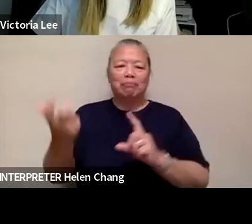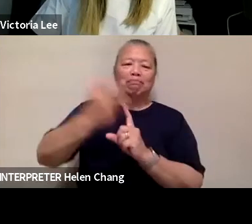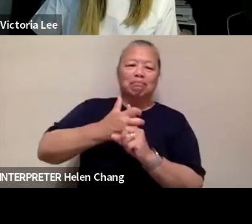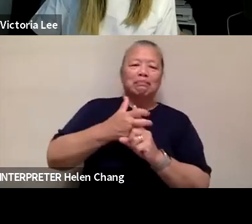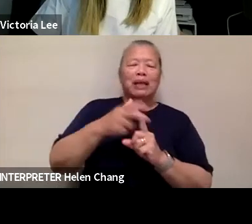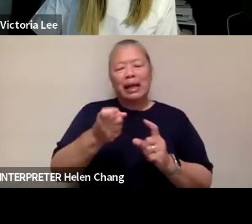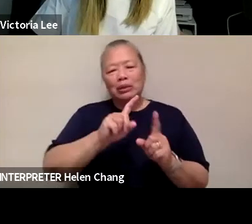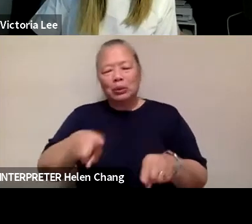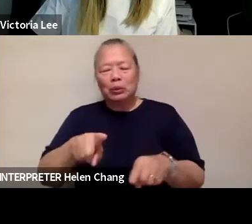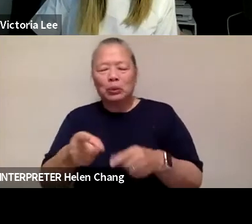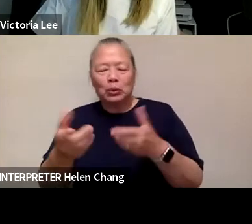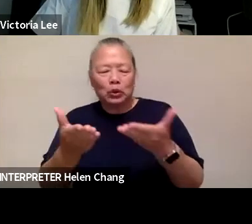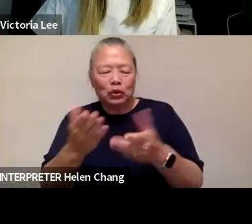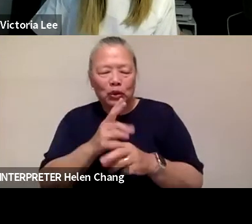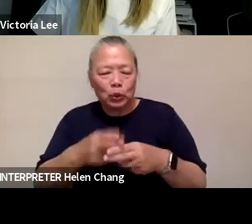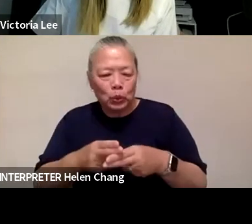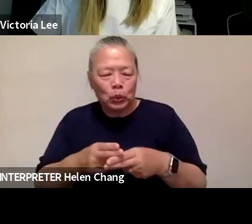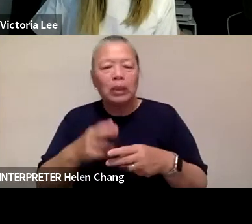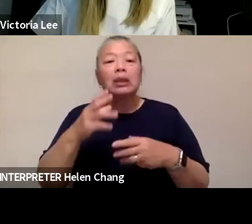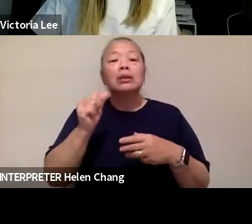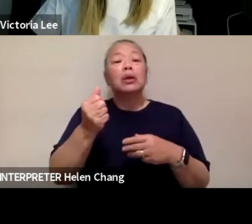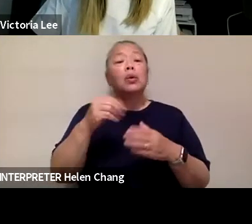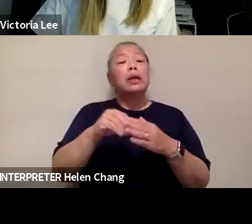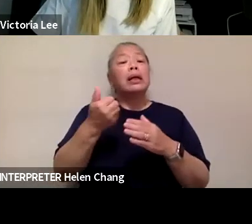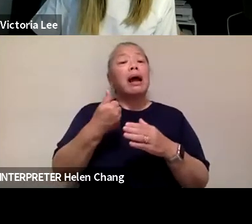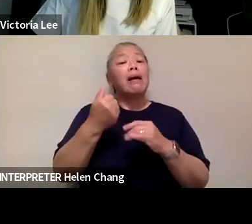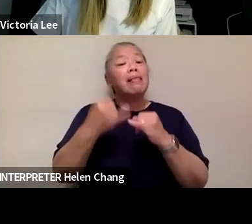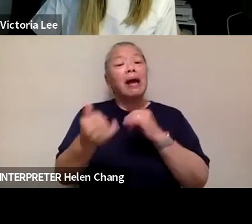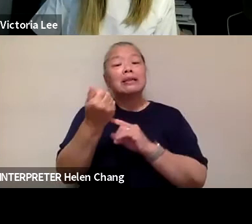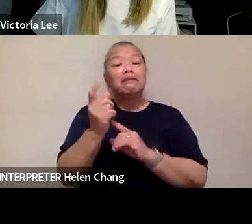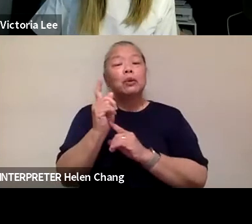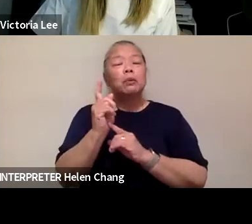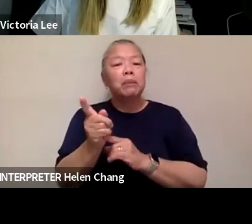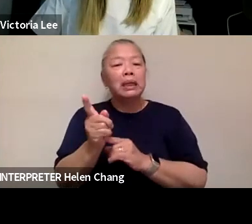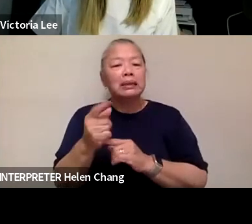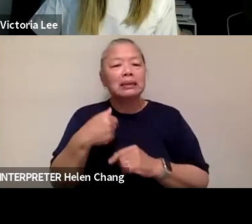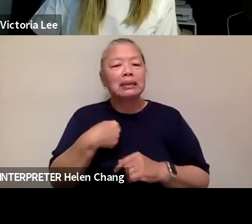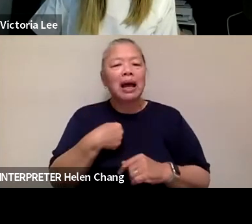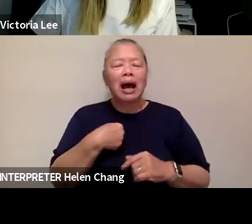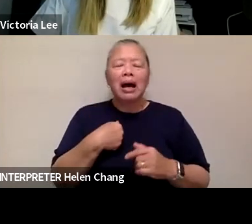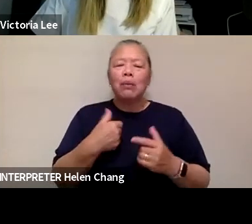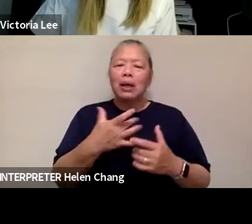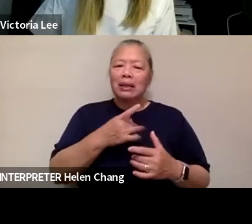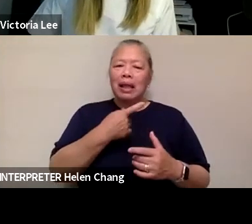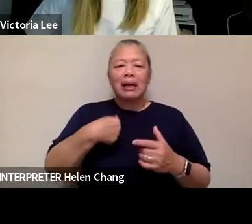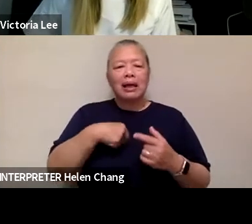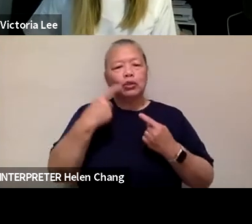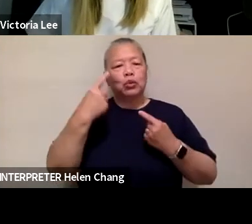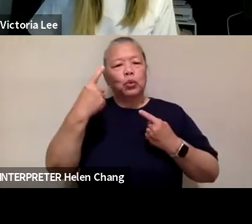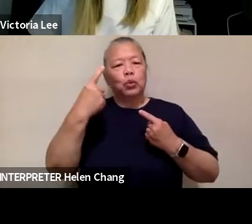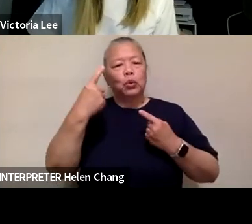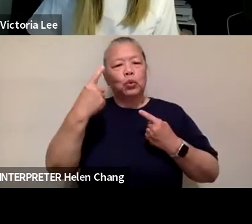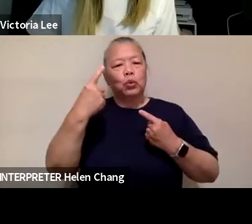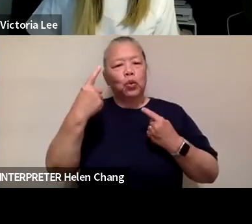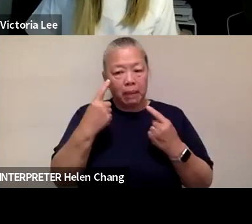few minutes that we have together this evening, I would love if we could start to think about whether or not as a